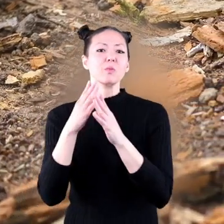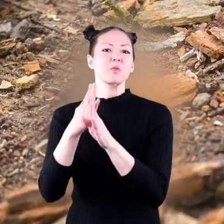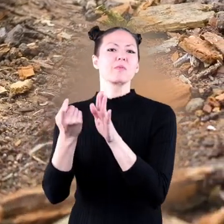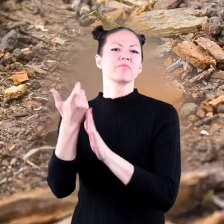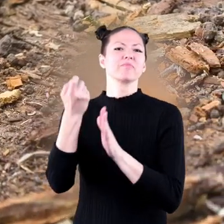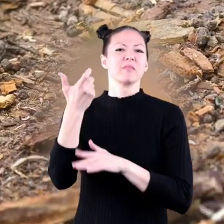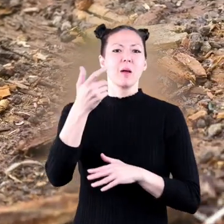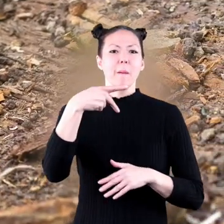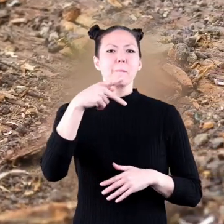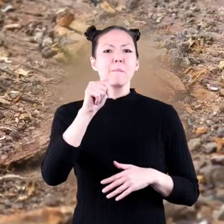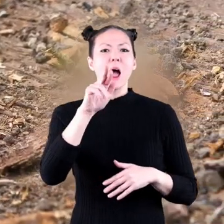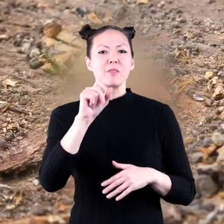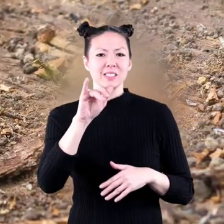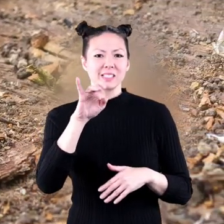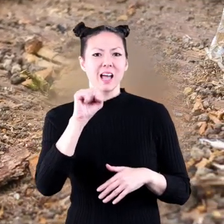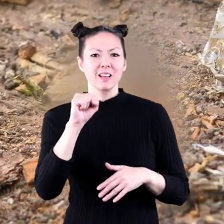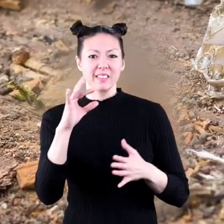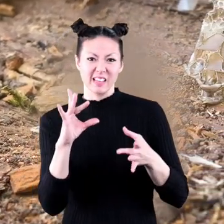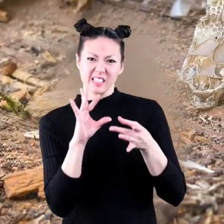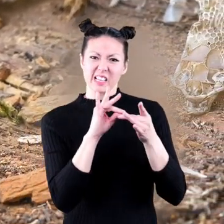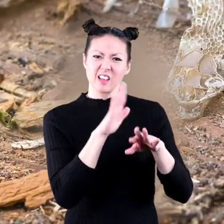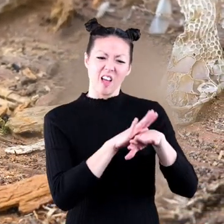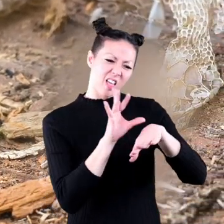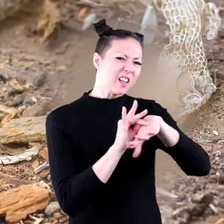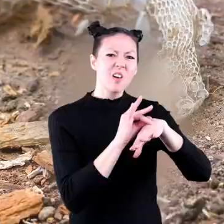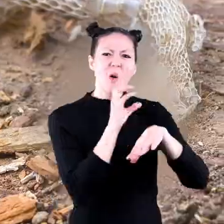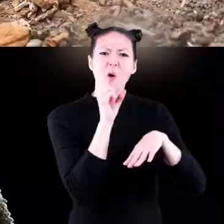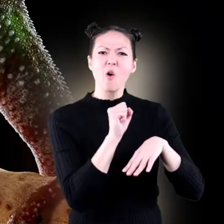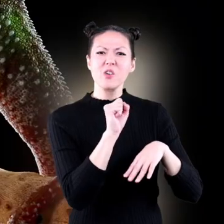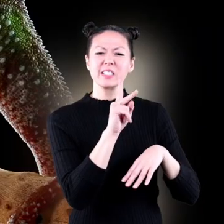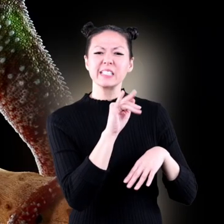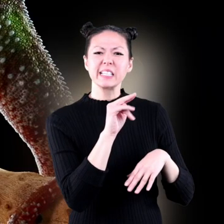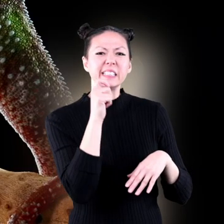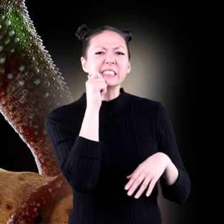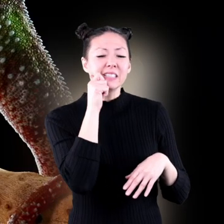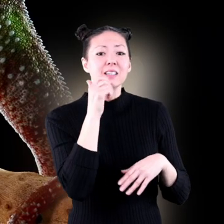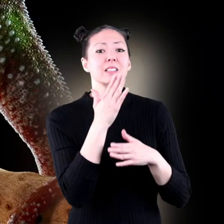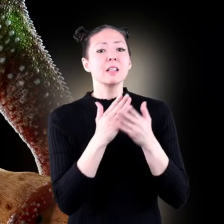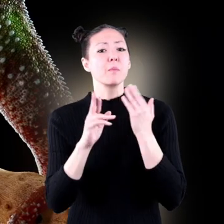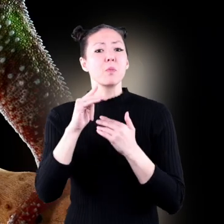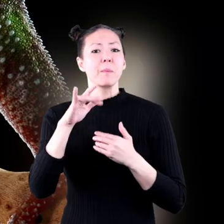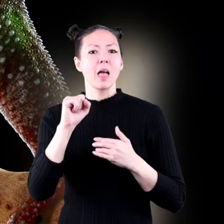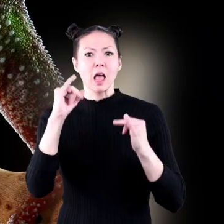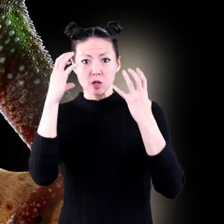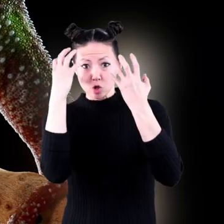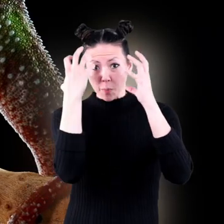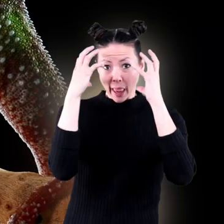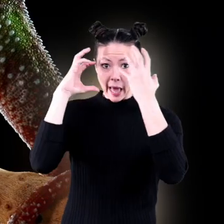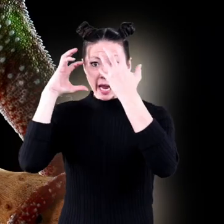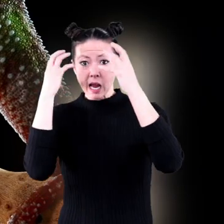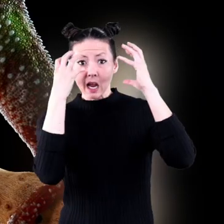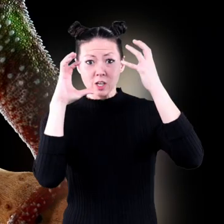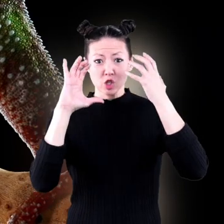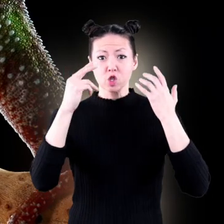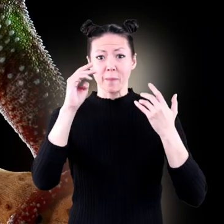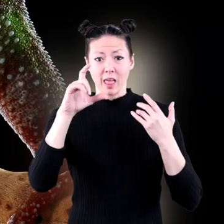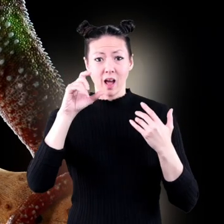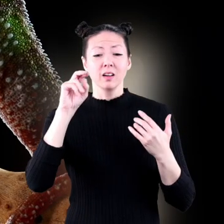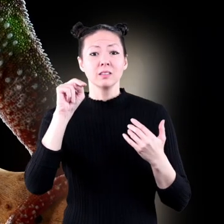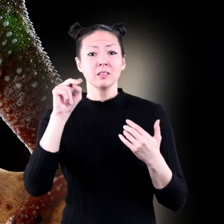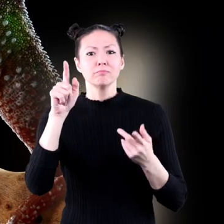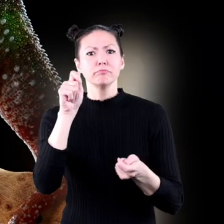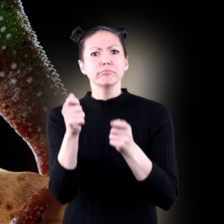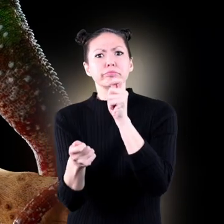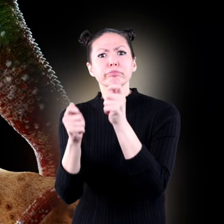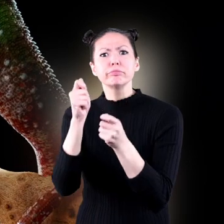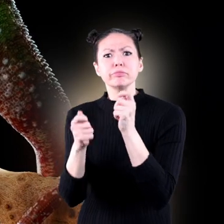parasites that may have attached to their old skin. Some reptiles, like chameleons, can even change their skin